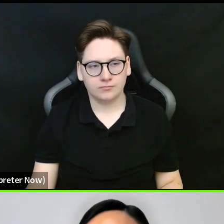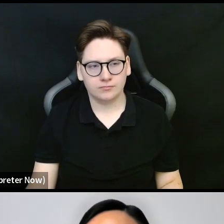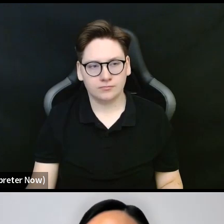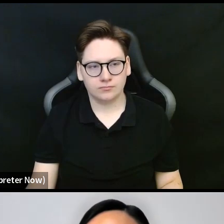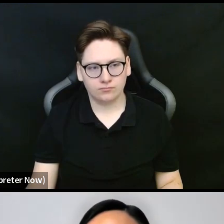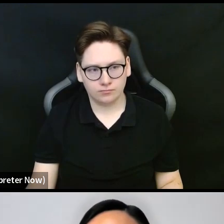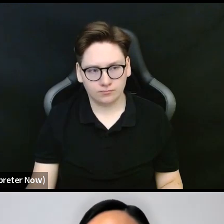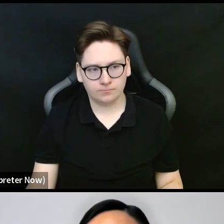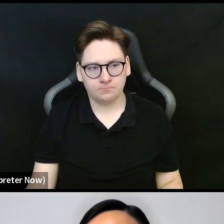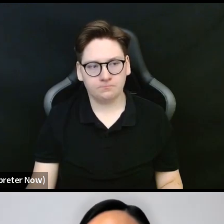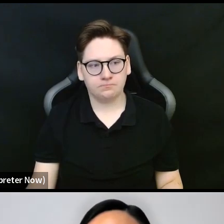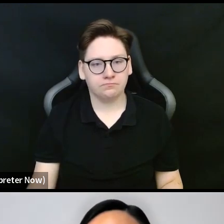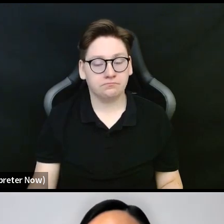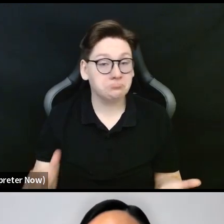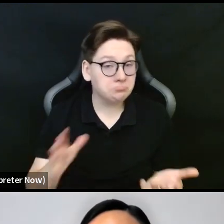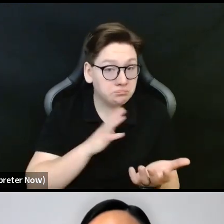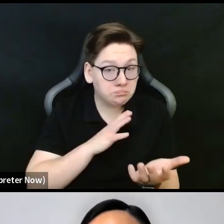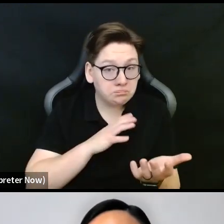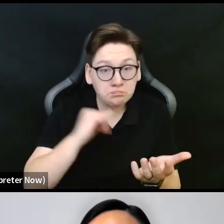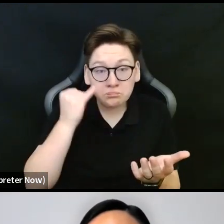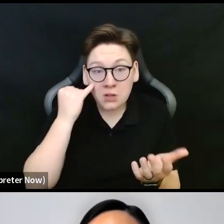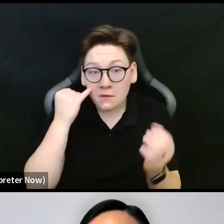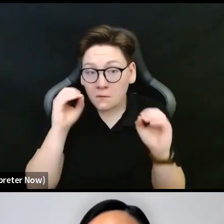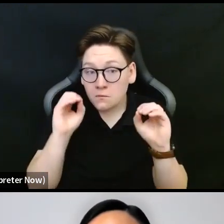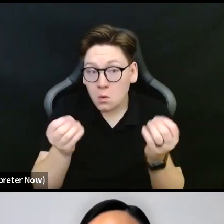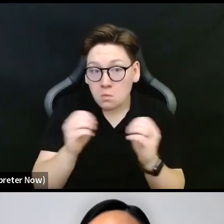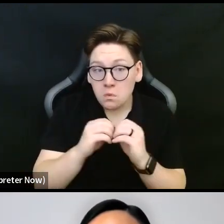Also okay if there are no questions.